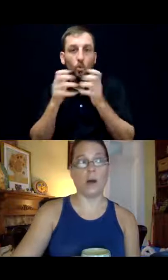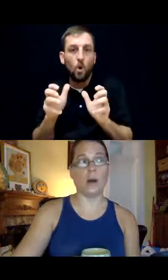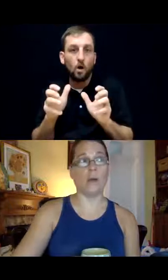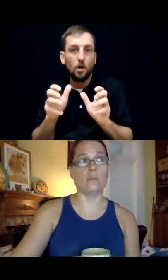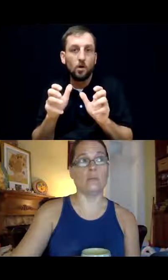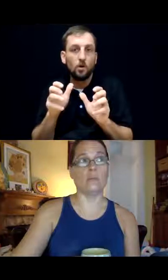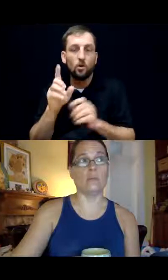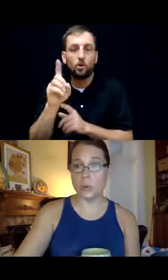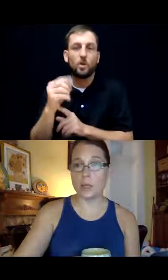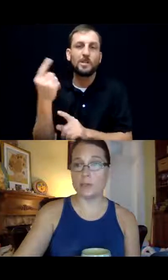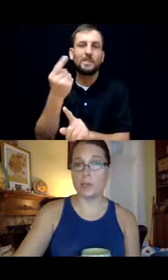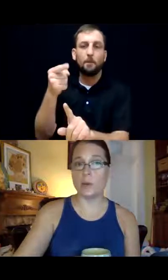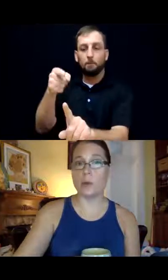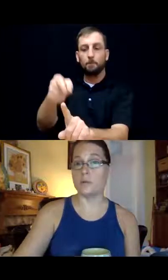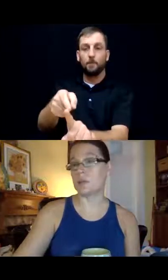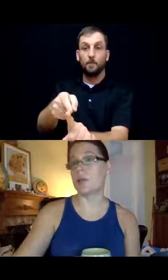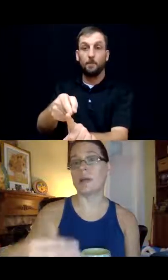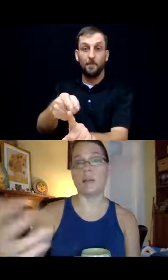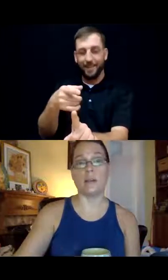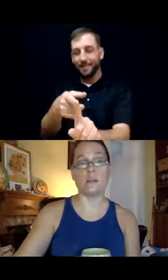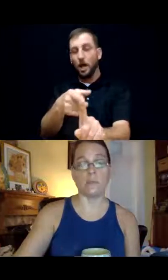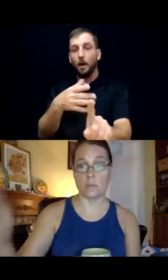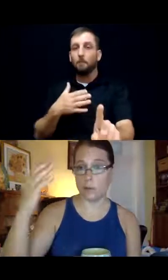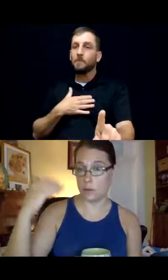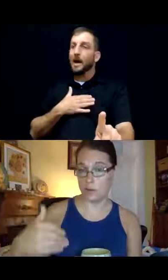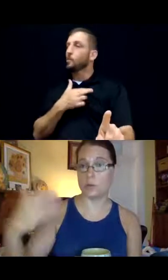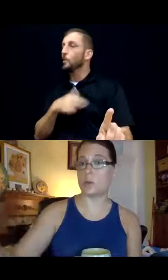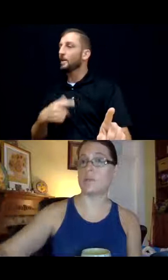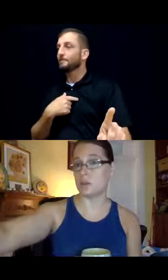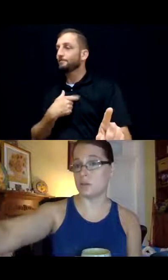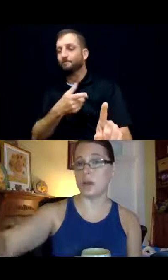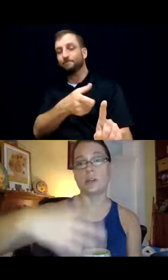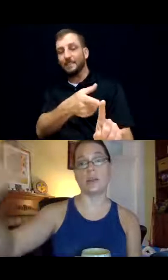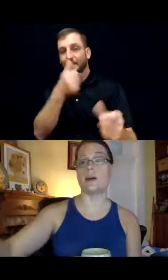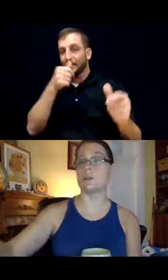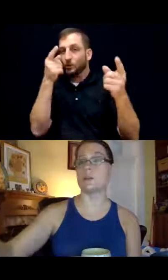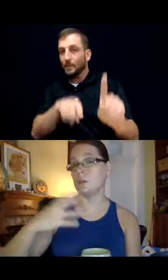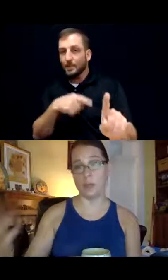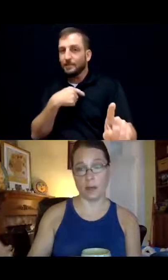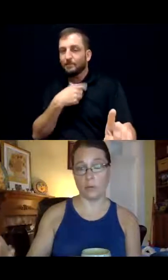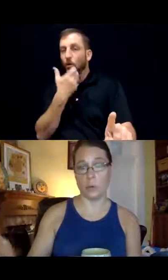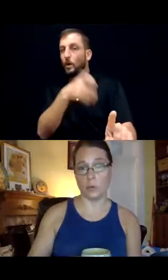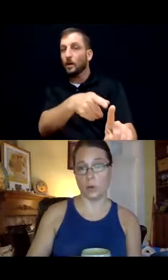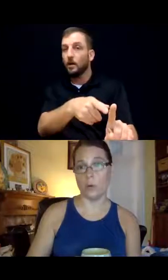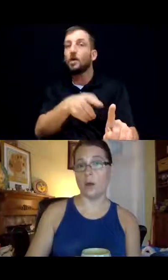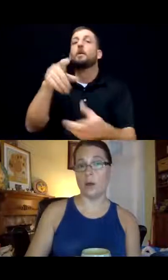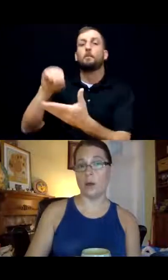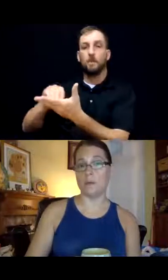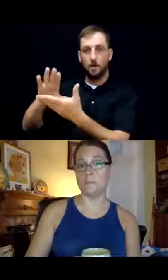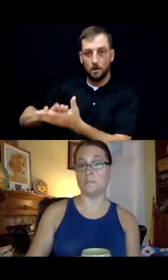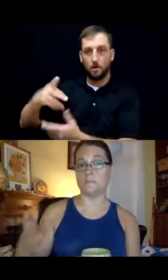you can put that into your power of attorney and then the individual can give that to your doctor and the hospital and then everyone will know